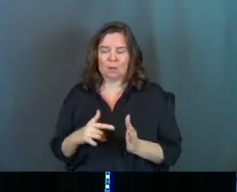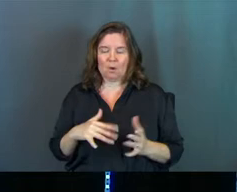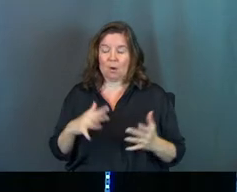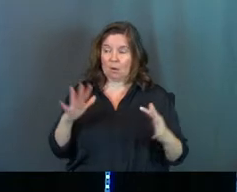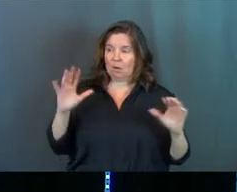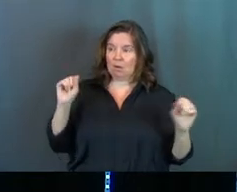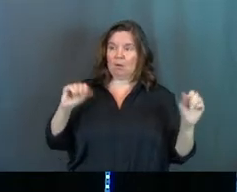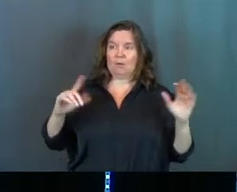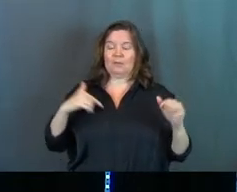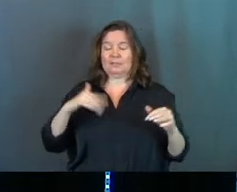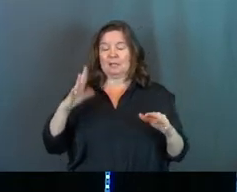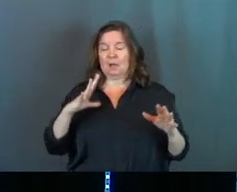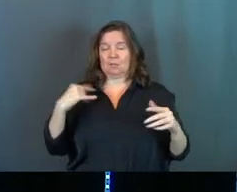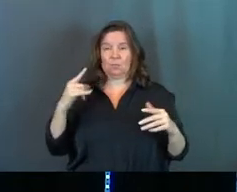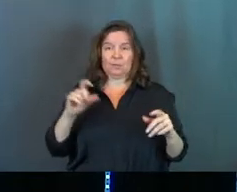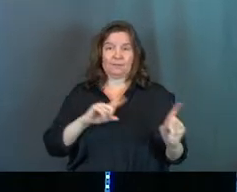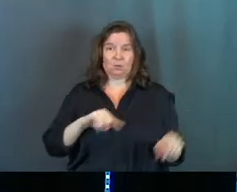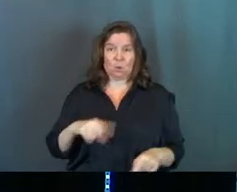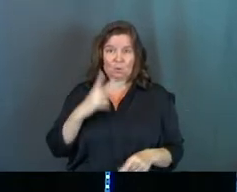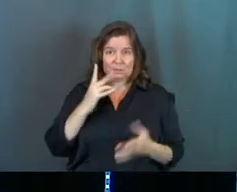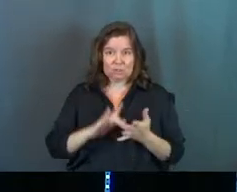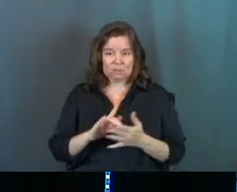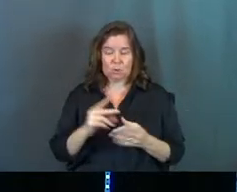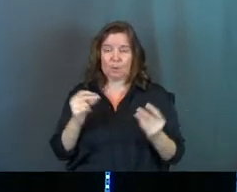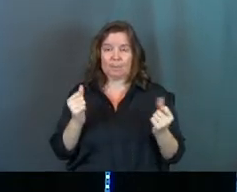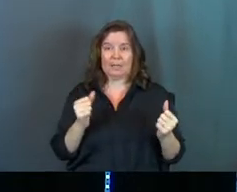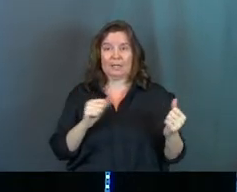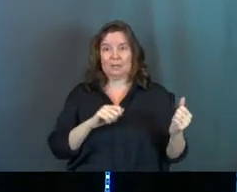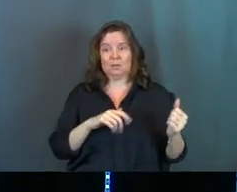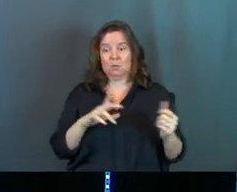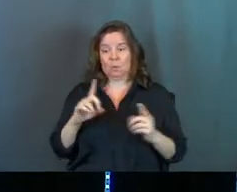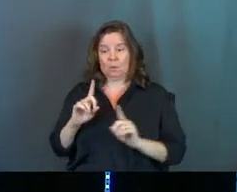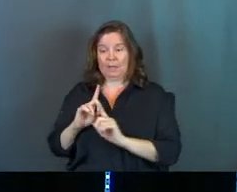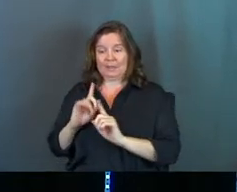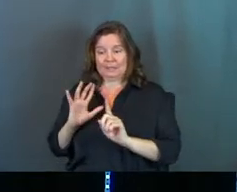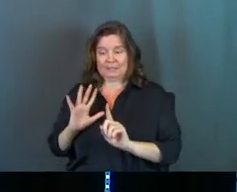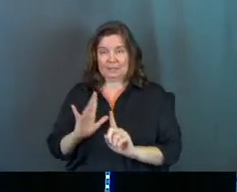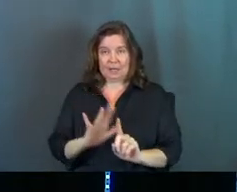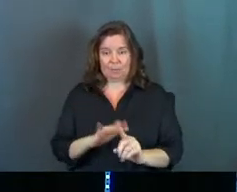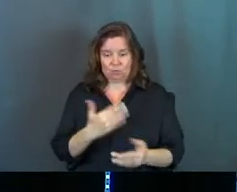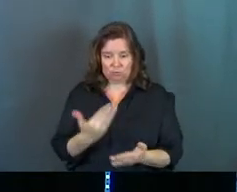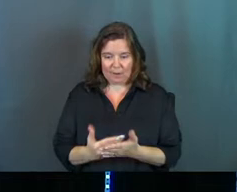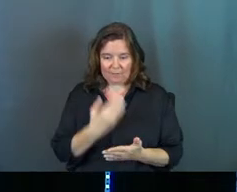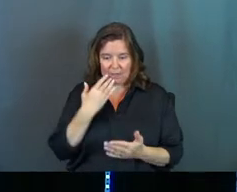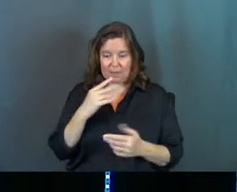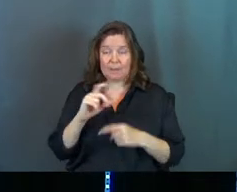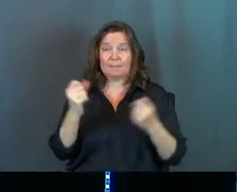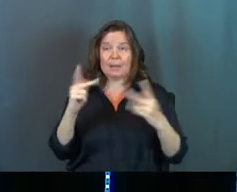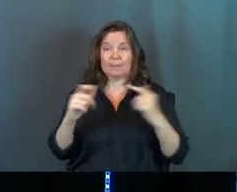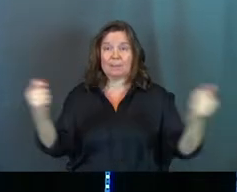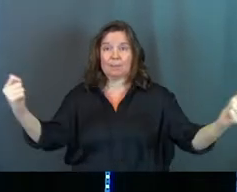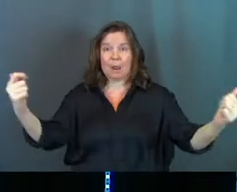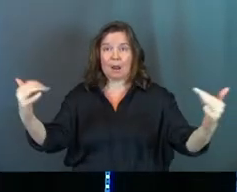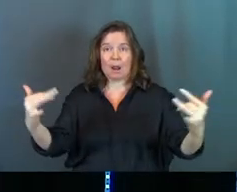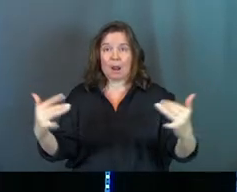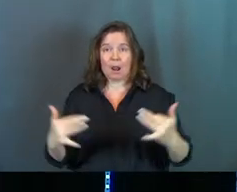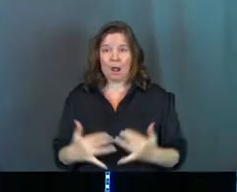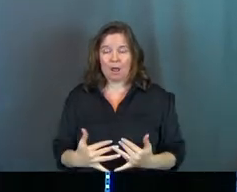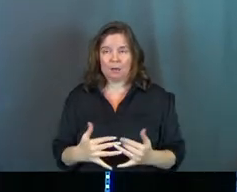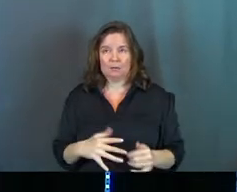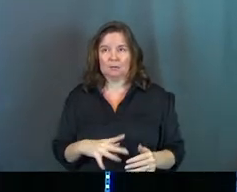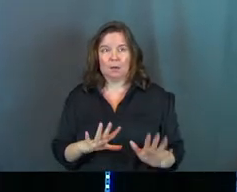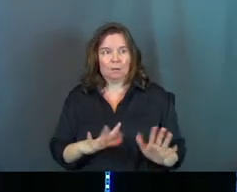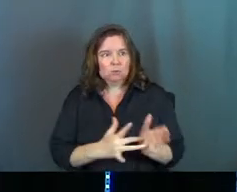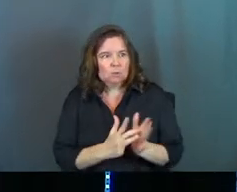like, they're like, whoa, this guy's insane. We got to go see Jesus. So immediately, when him and the disciples hit this house, all these people flood in. They show up, and they're like,